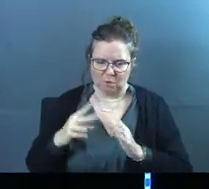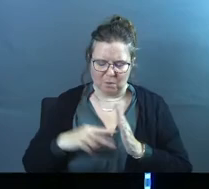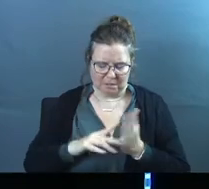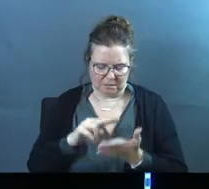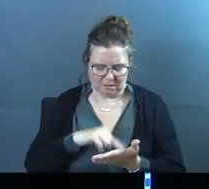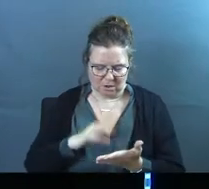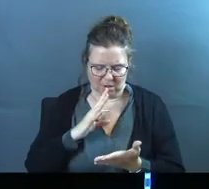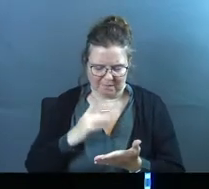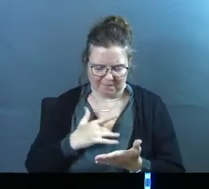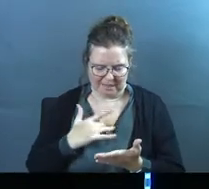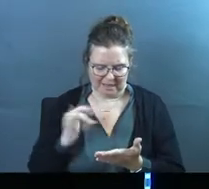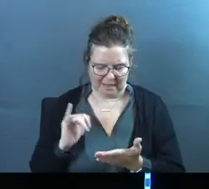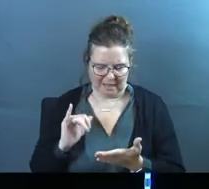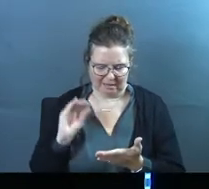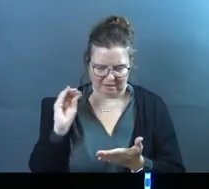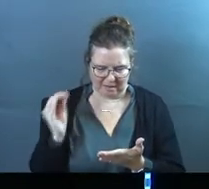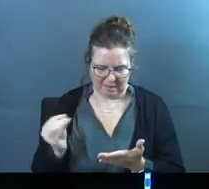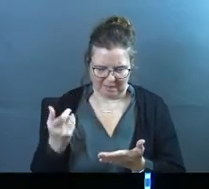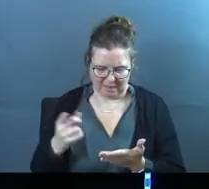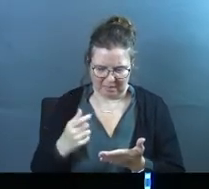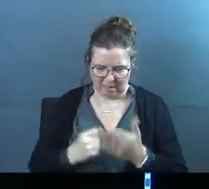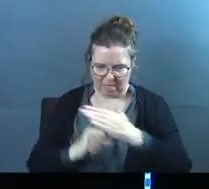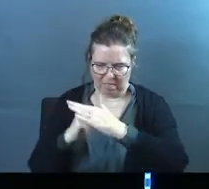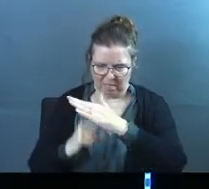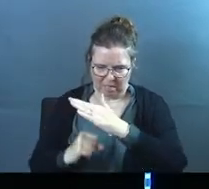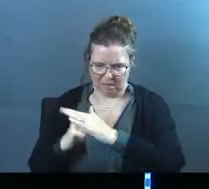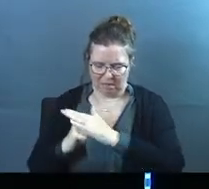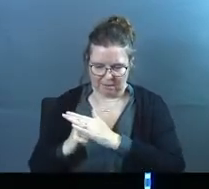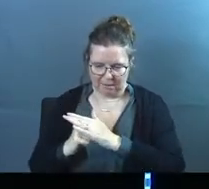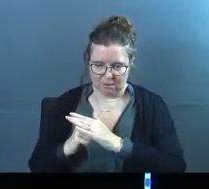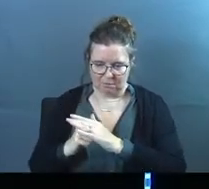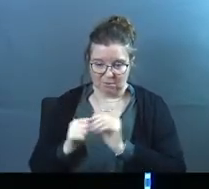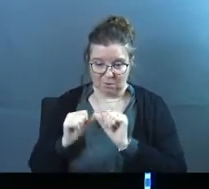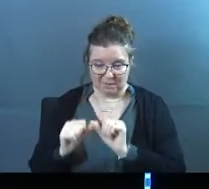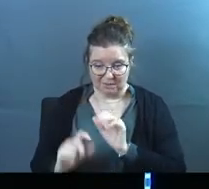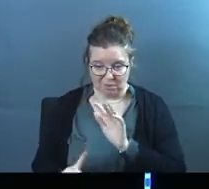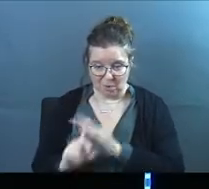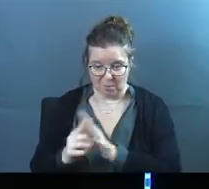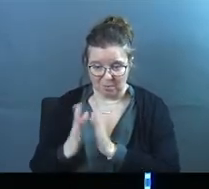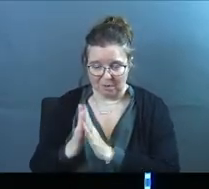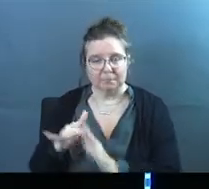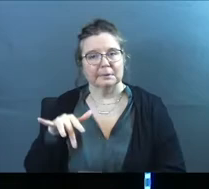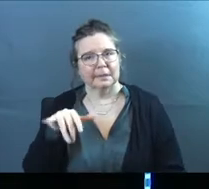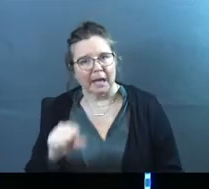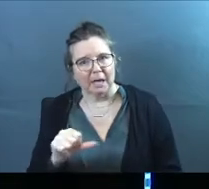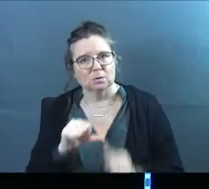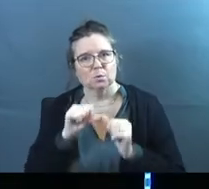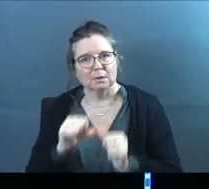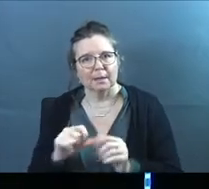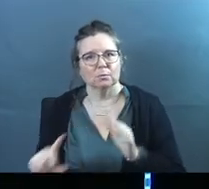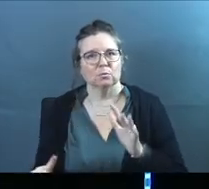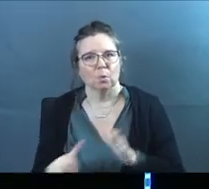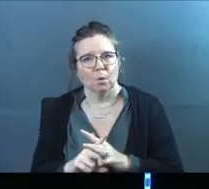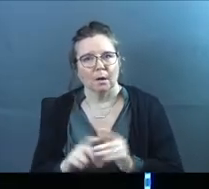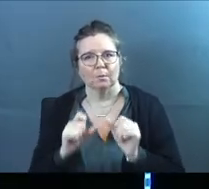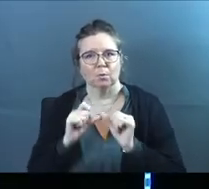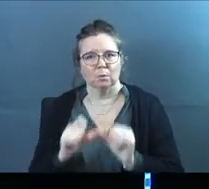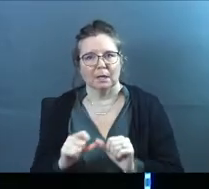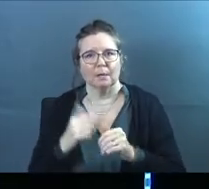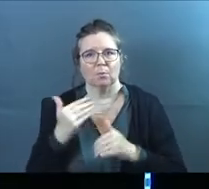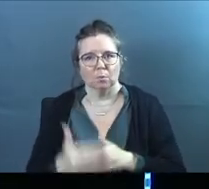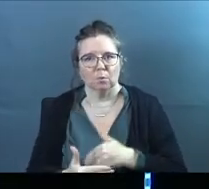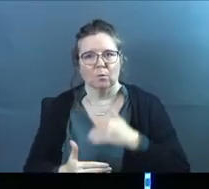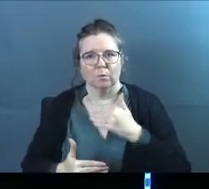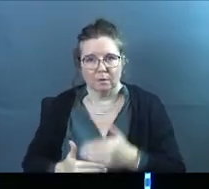scripture and talk to God and it feels like nothing's happening. Do I keep showing up? Yes, you do. You keep showing up. You keep